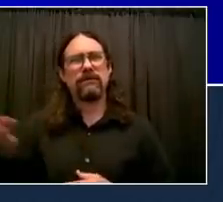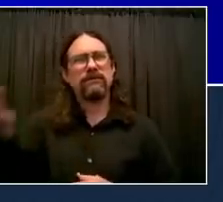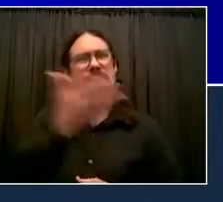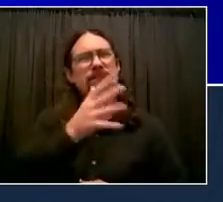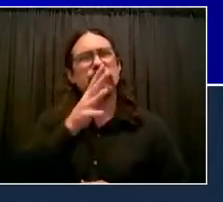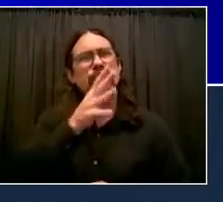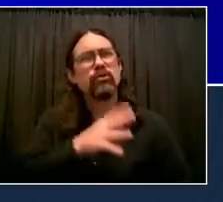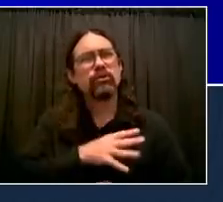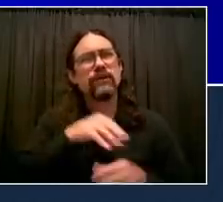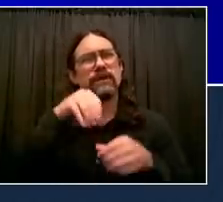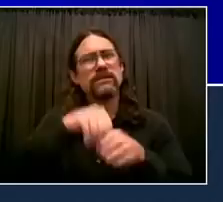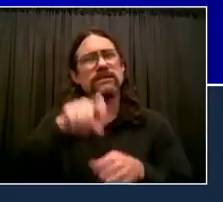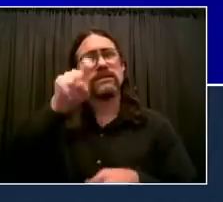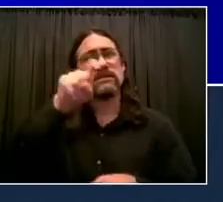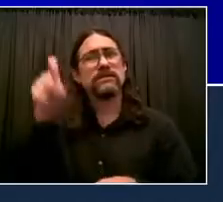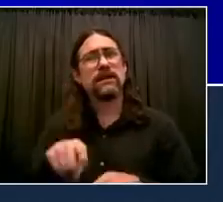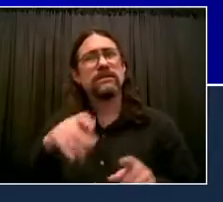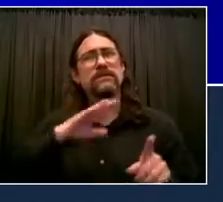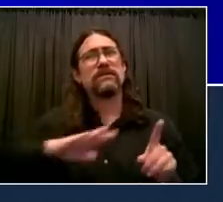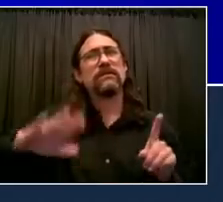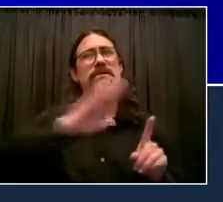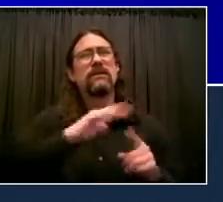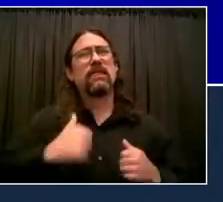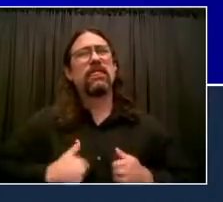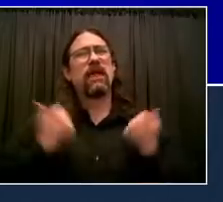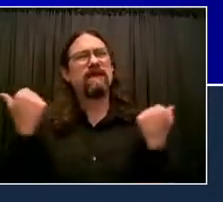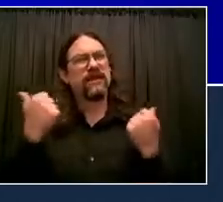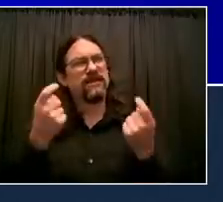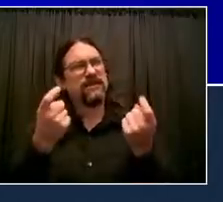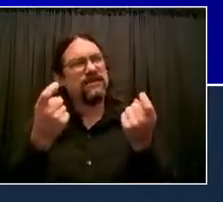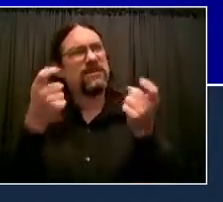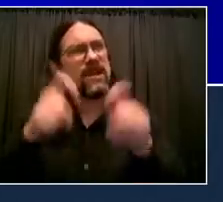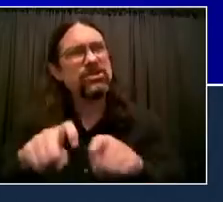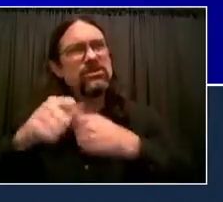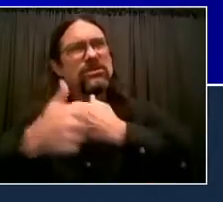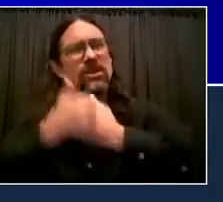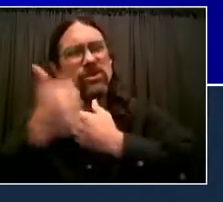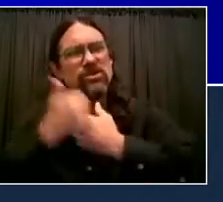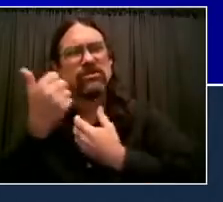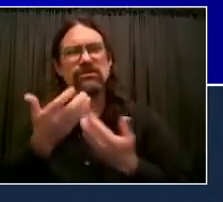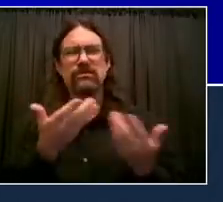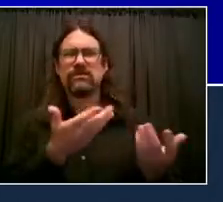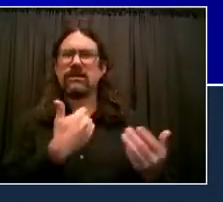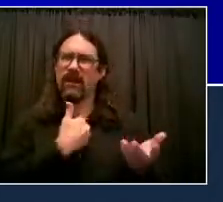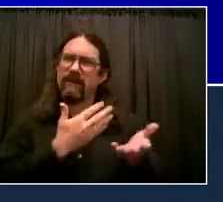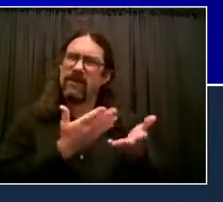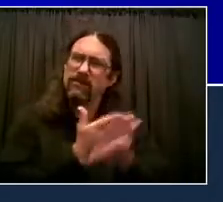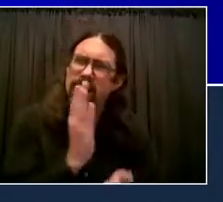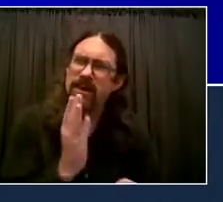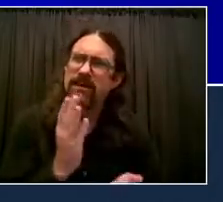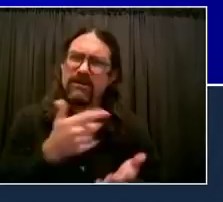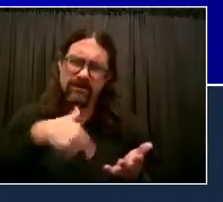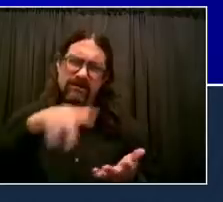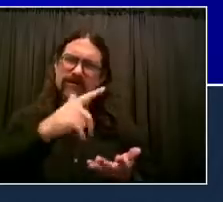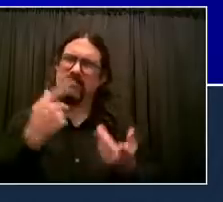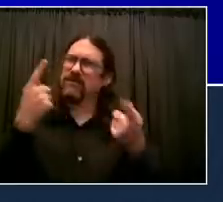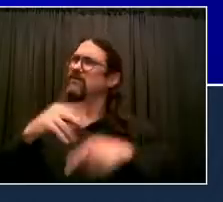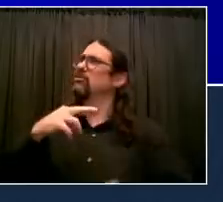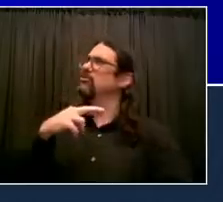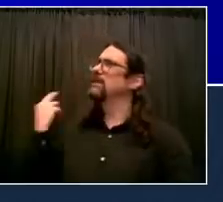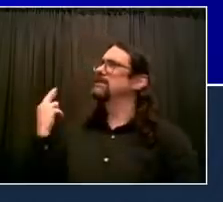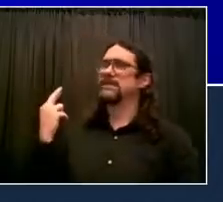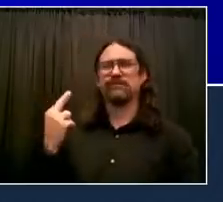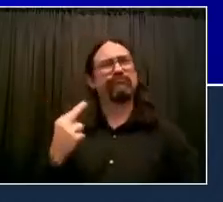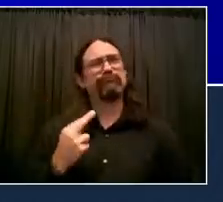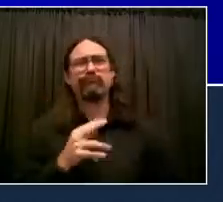rights that women have had for decades in this country it's an assault on the gains that women have made in our society it's an